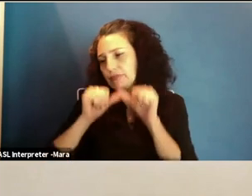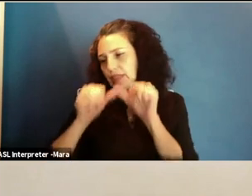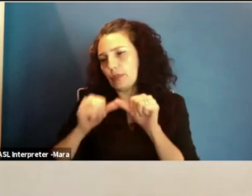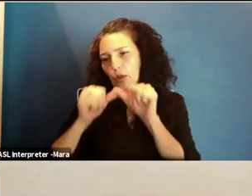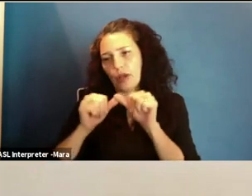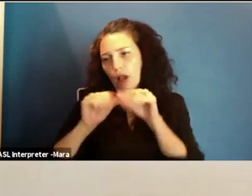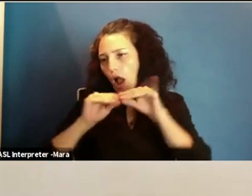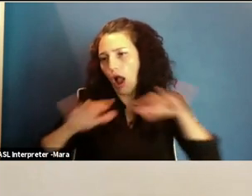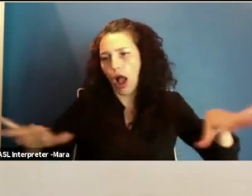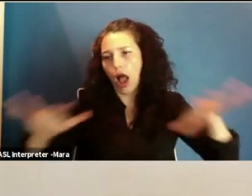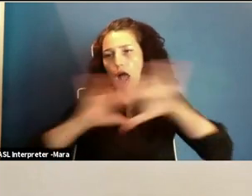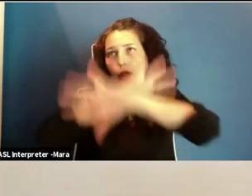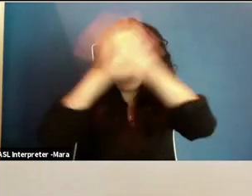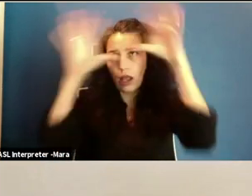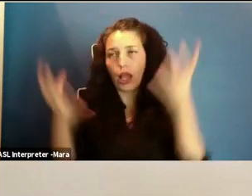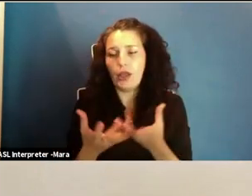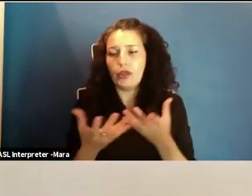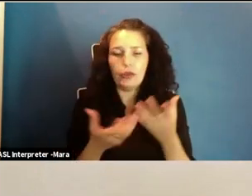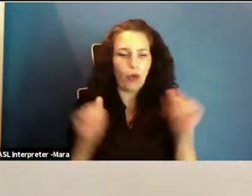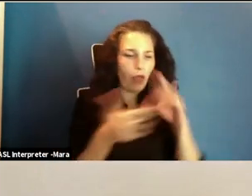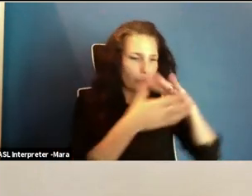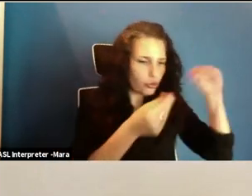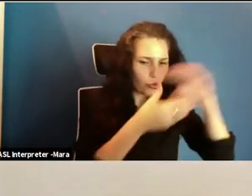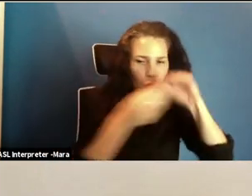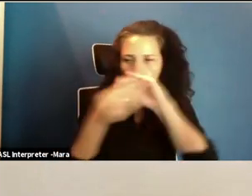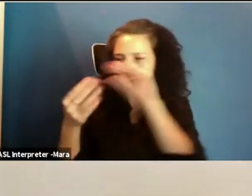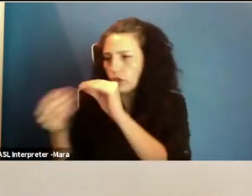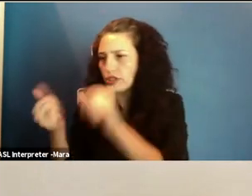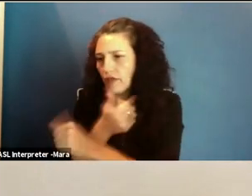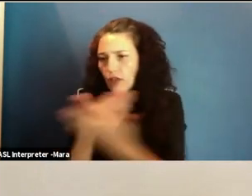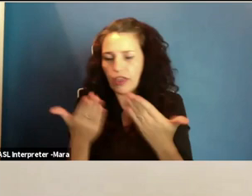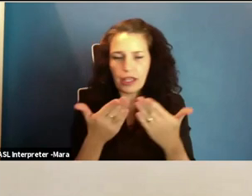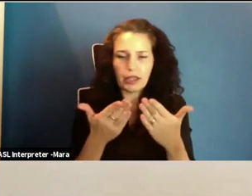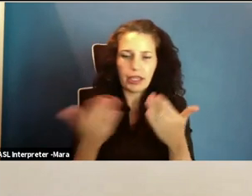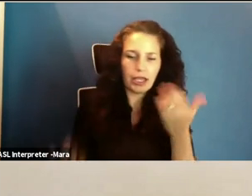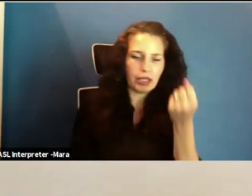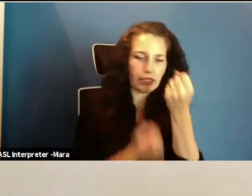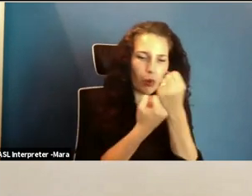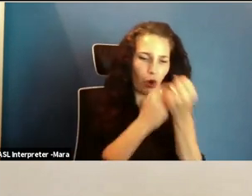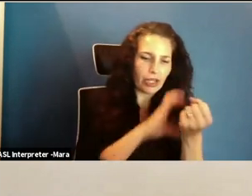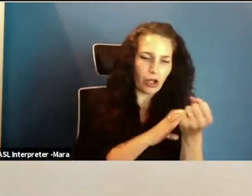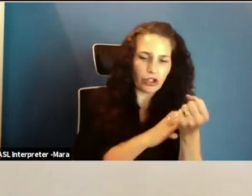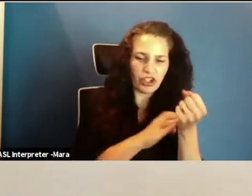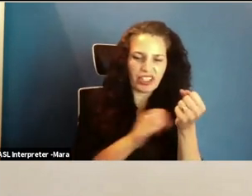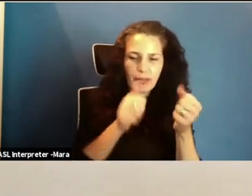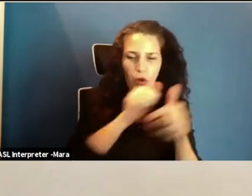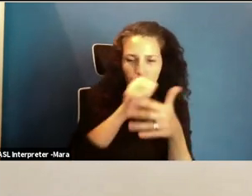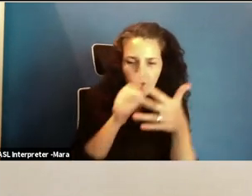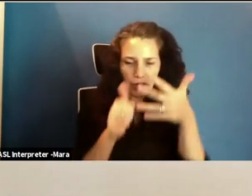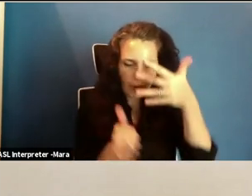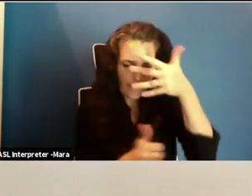of the story that's taking place, you know, in the supporting and minor characters. We have a lot more progress to make.